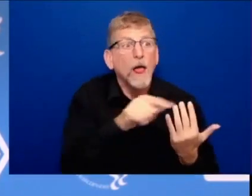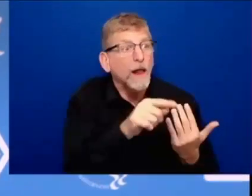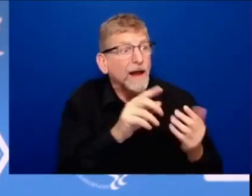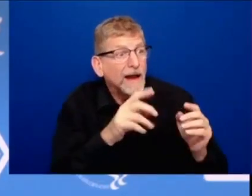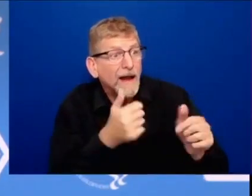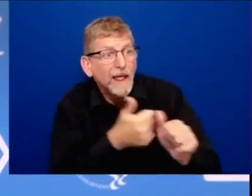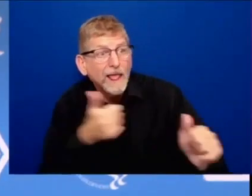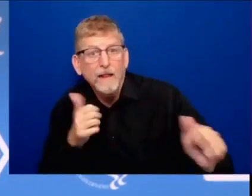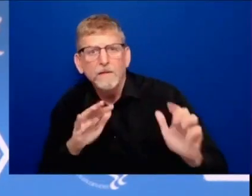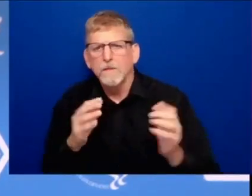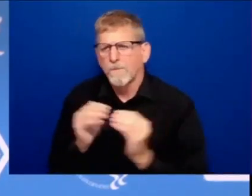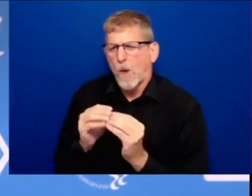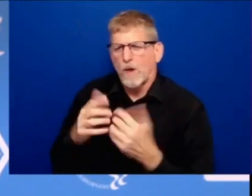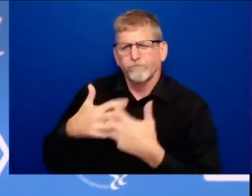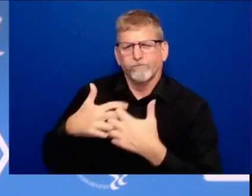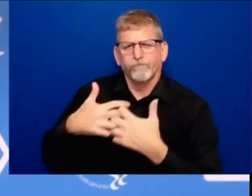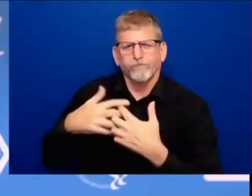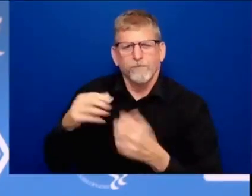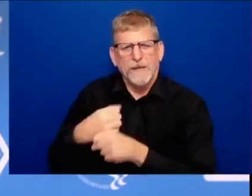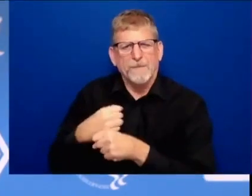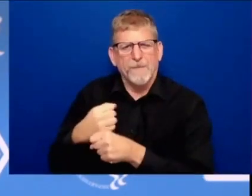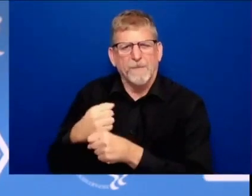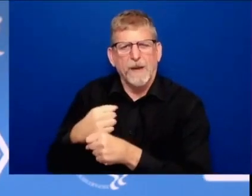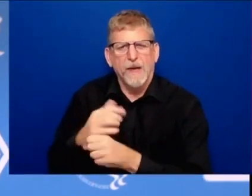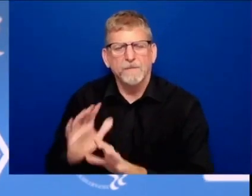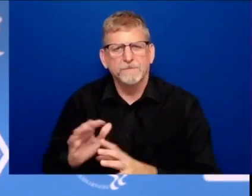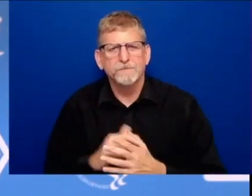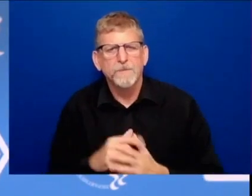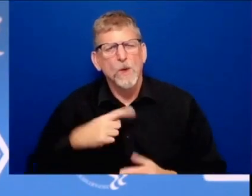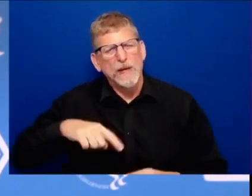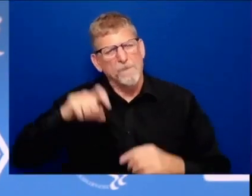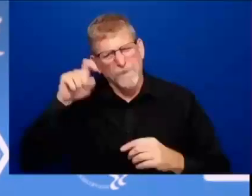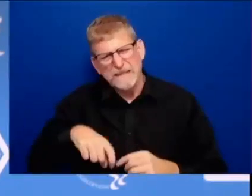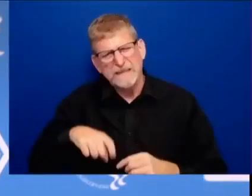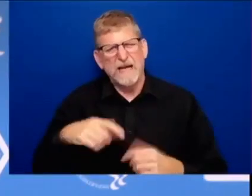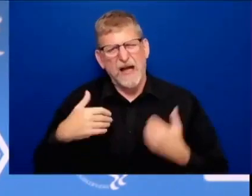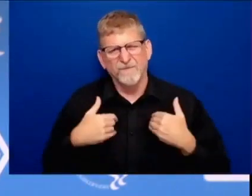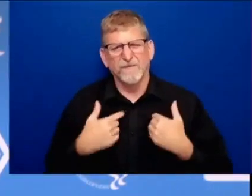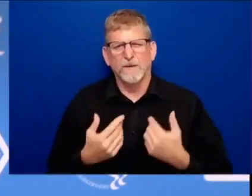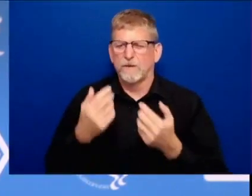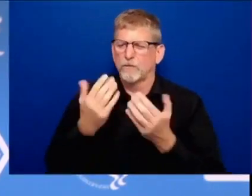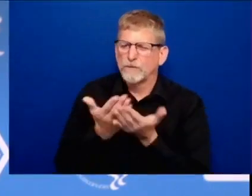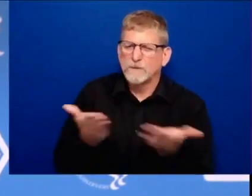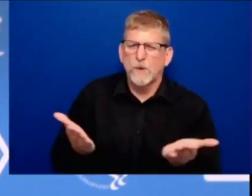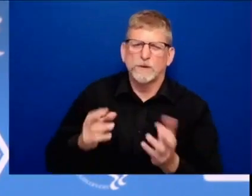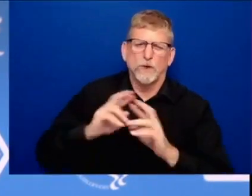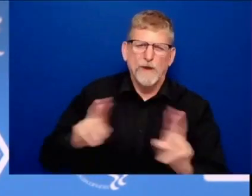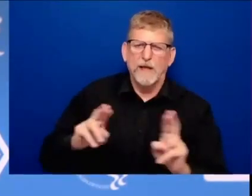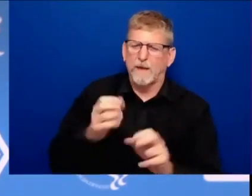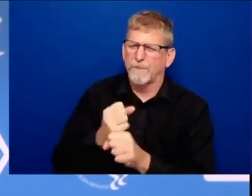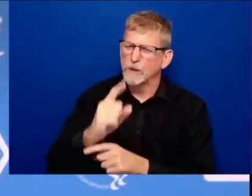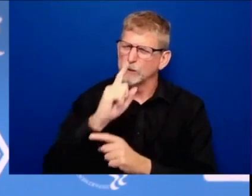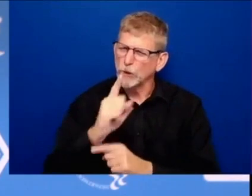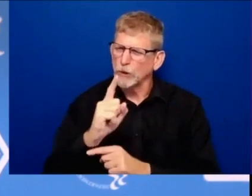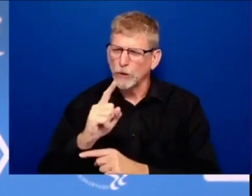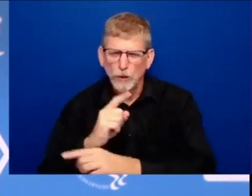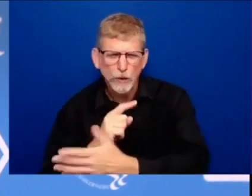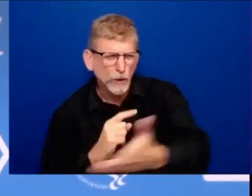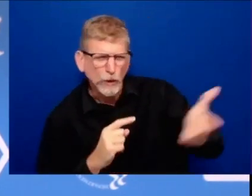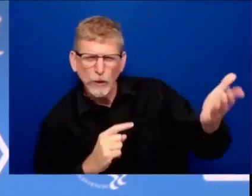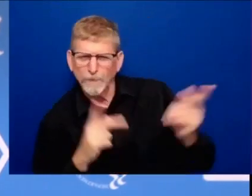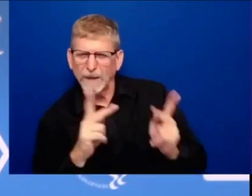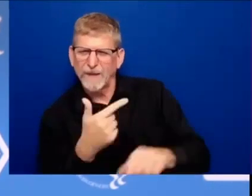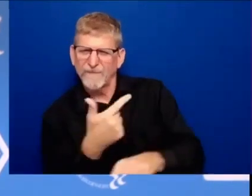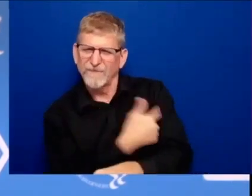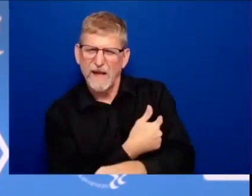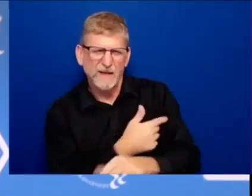the resources that we need to vaccinate people in this country as quickly as possible as quickly as possible we're not